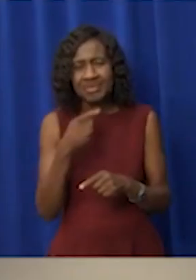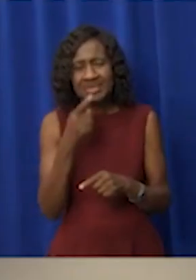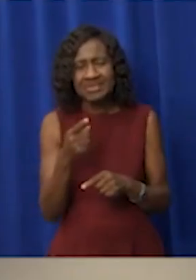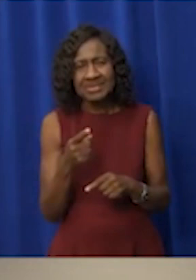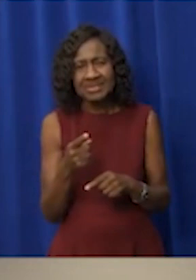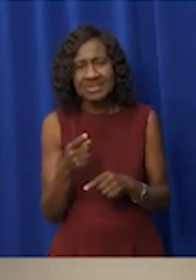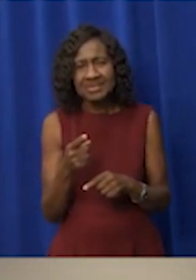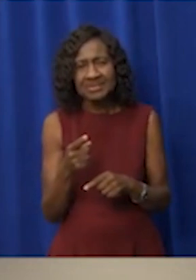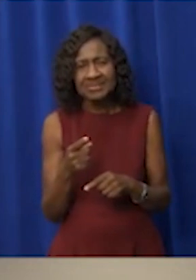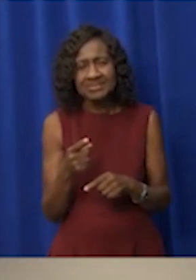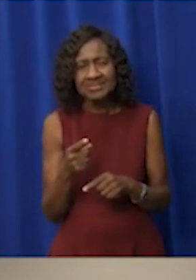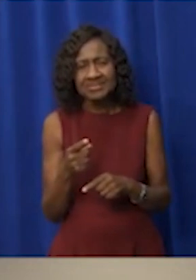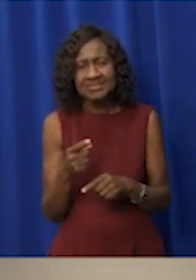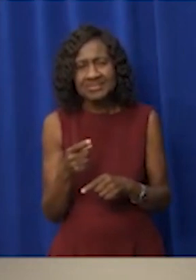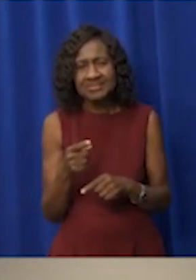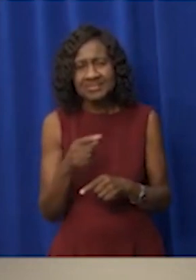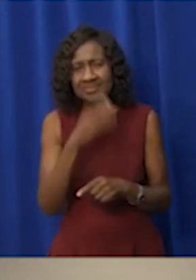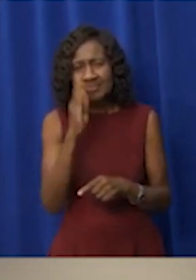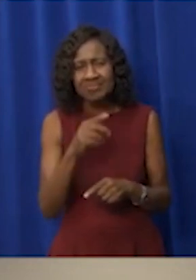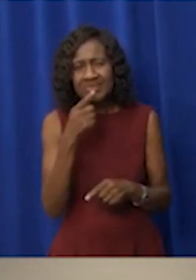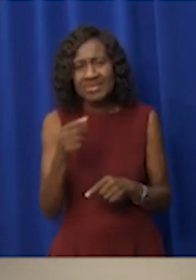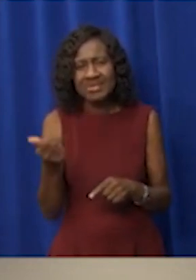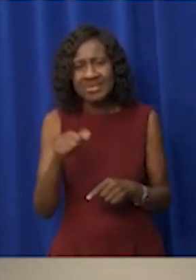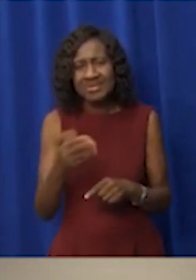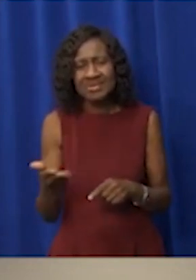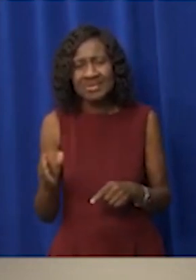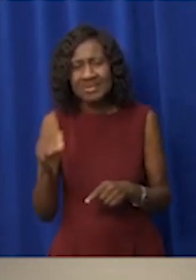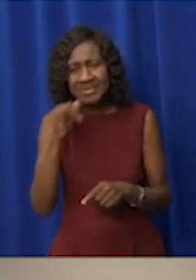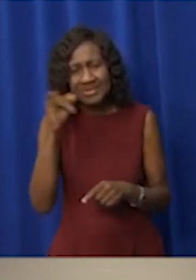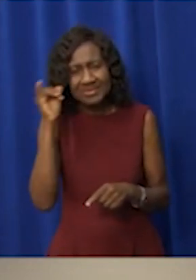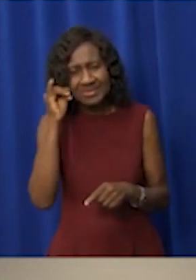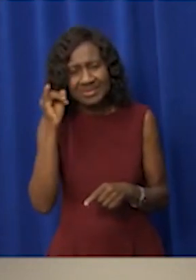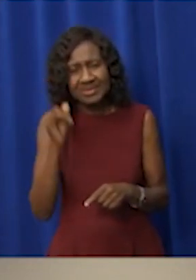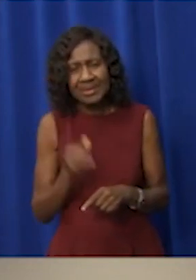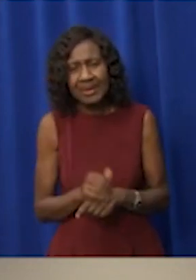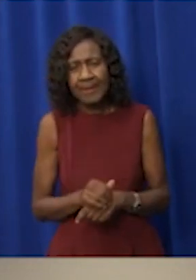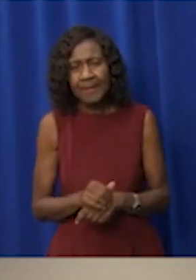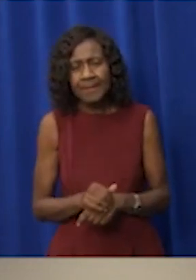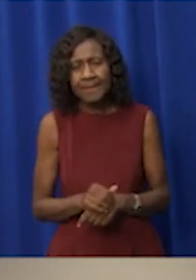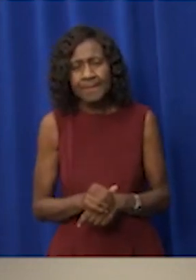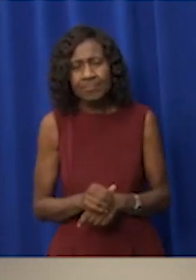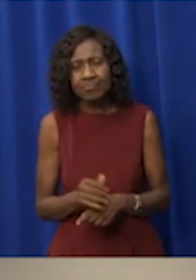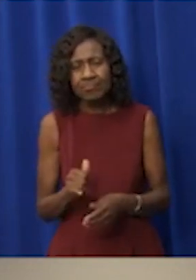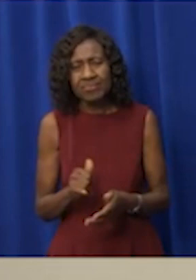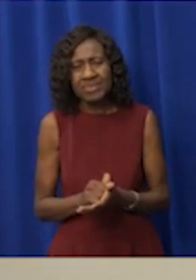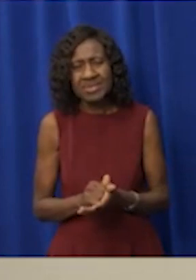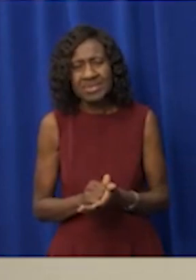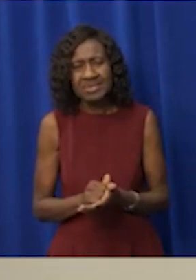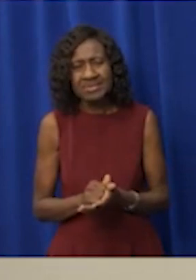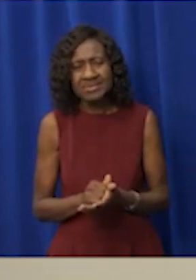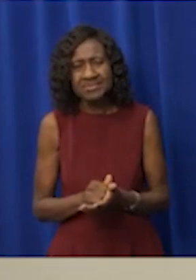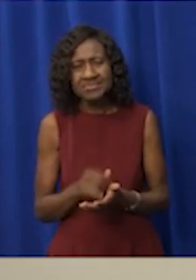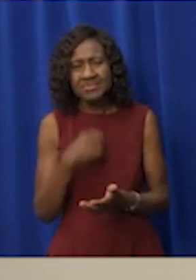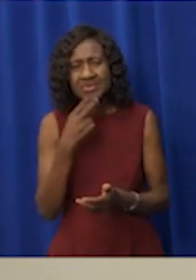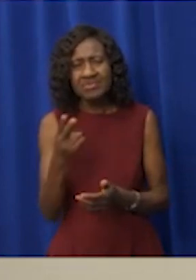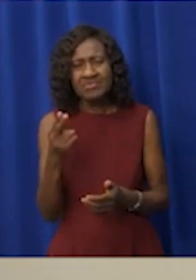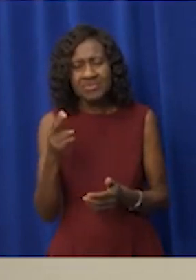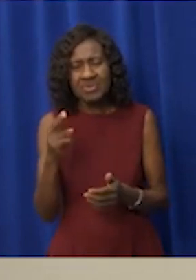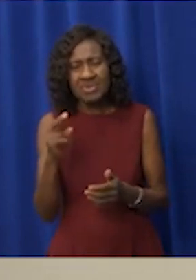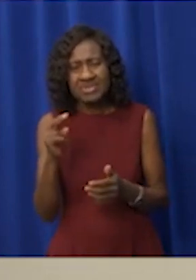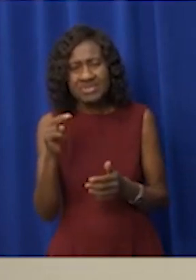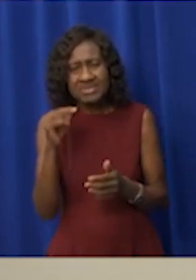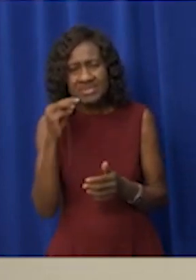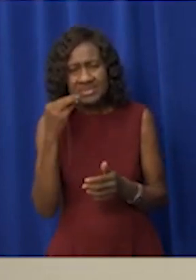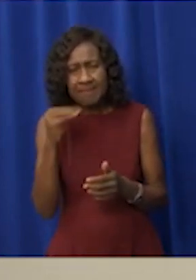I didn't say anything yesterday about that, that vile voice note, because I was just so embarrassed